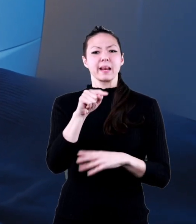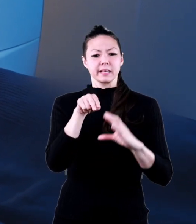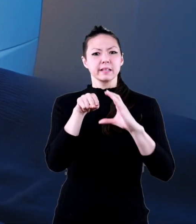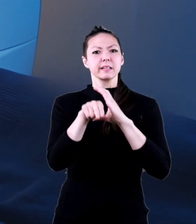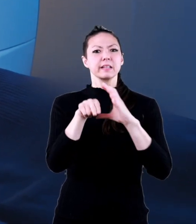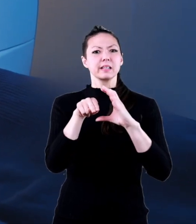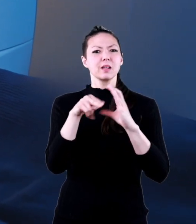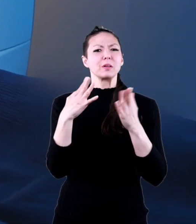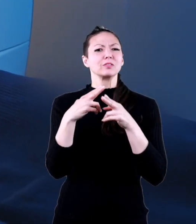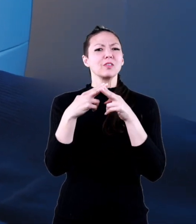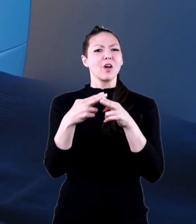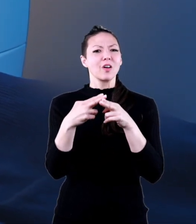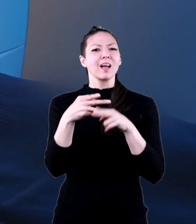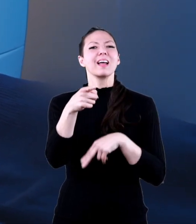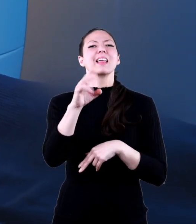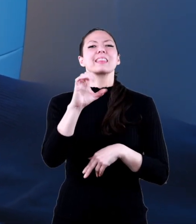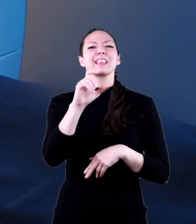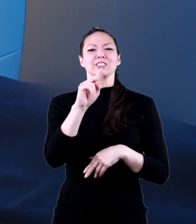magnet?